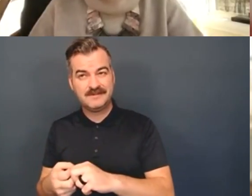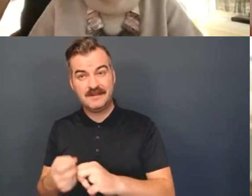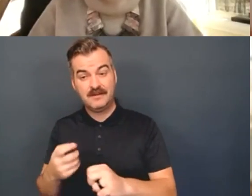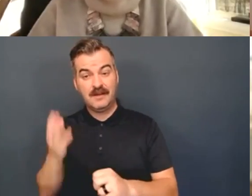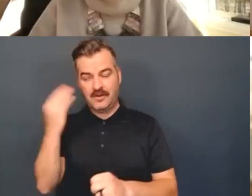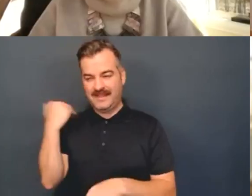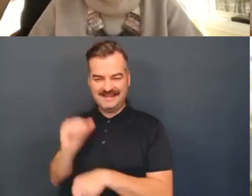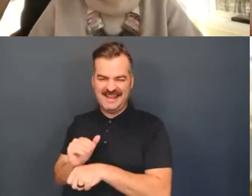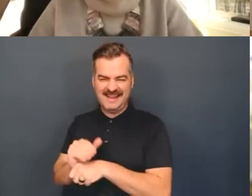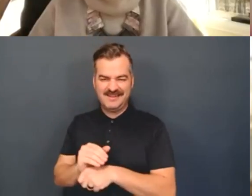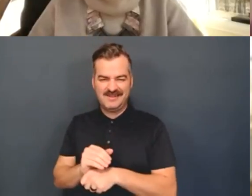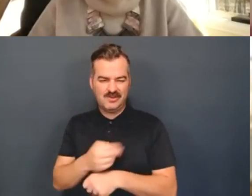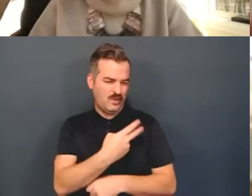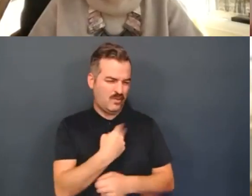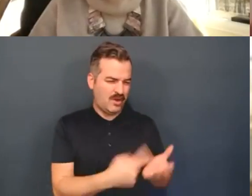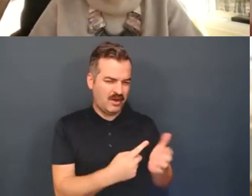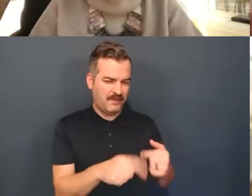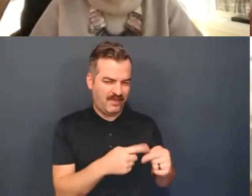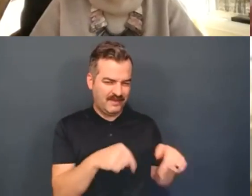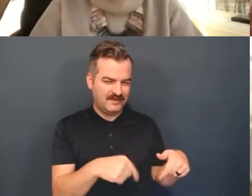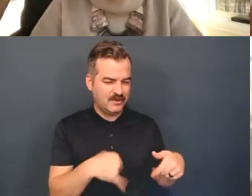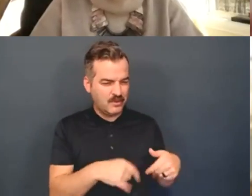night, when we were talking about the say Eva, that